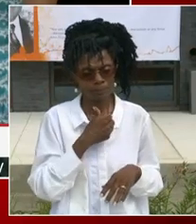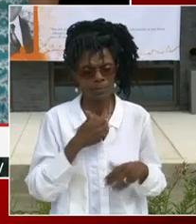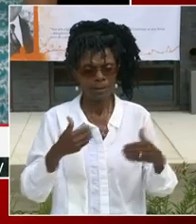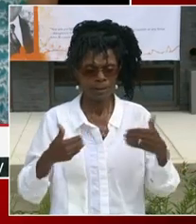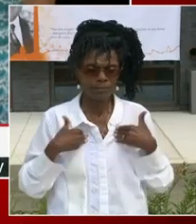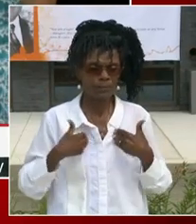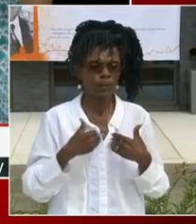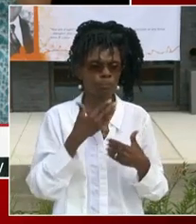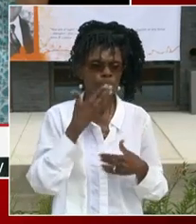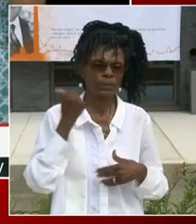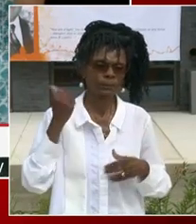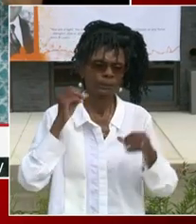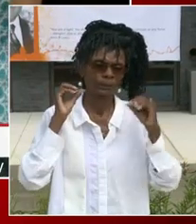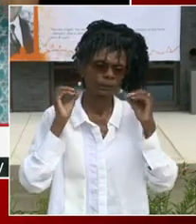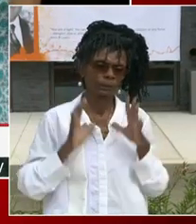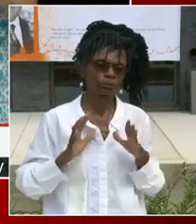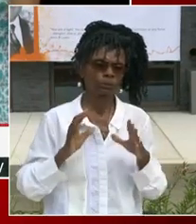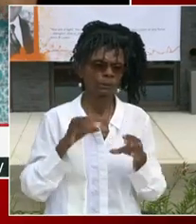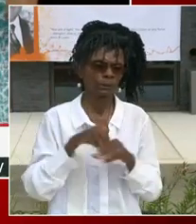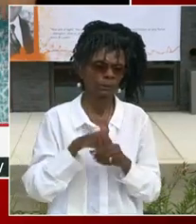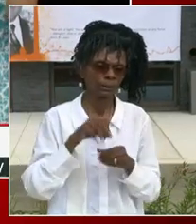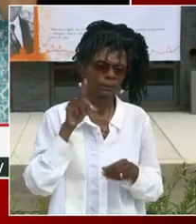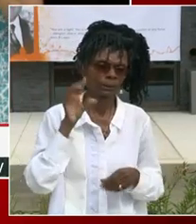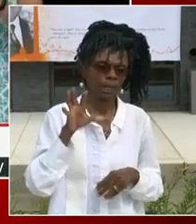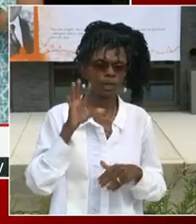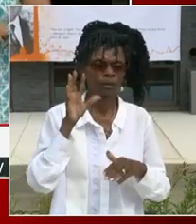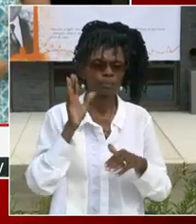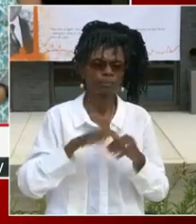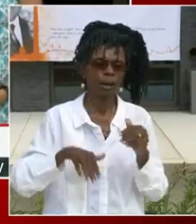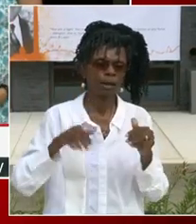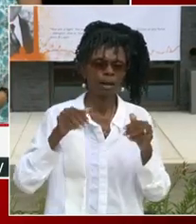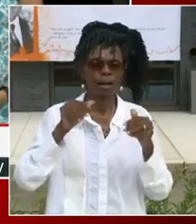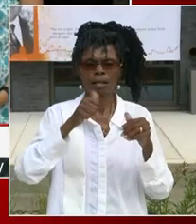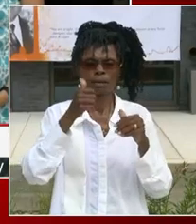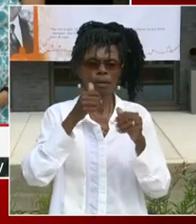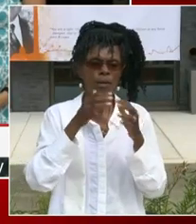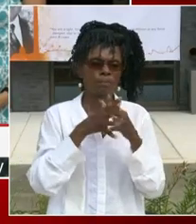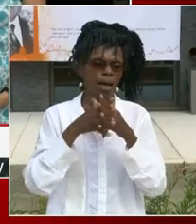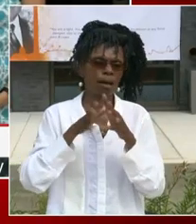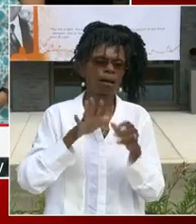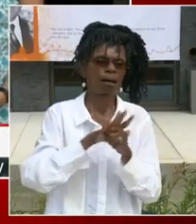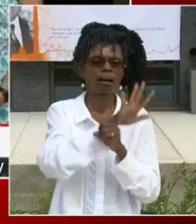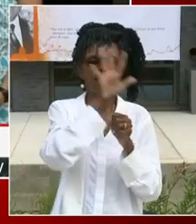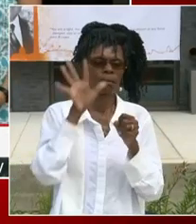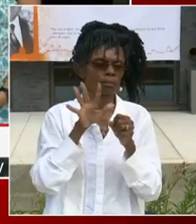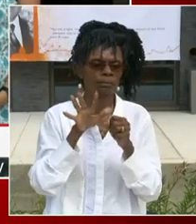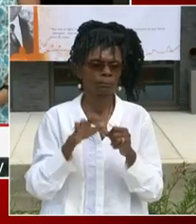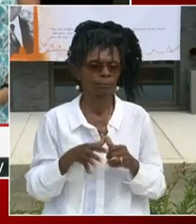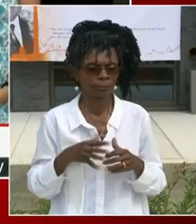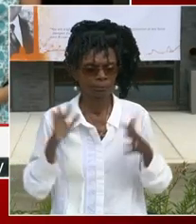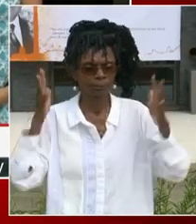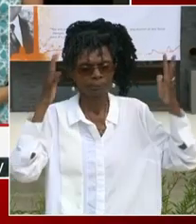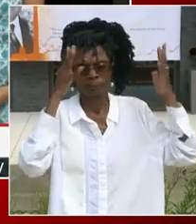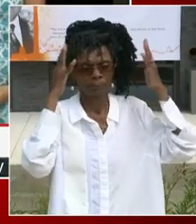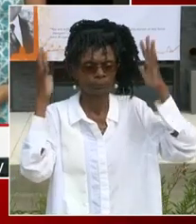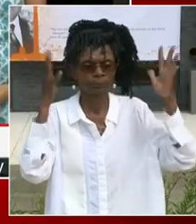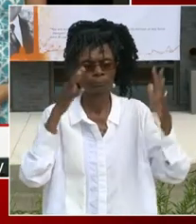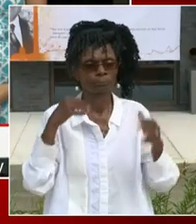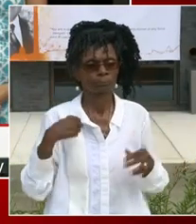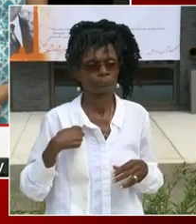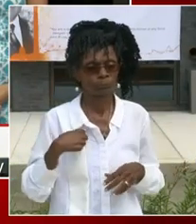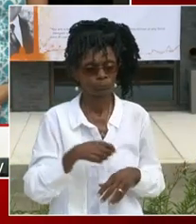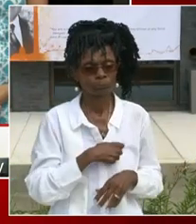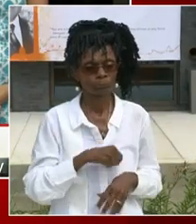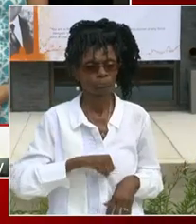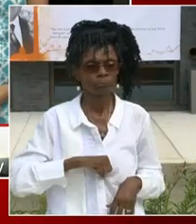as well as our leadership. And we feel very, very proud of the investments